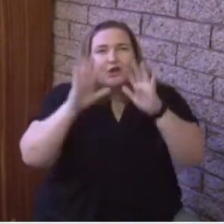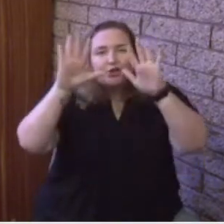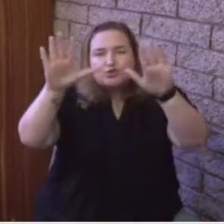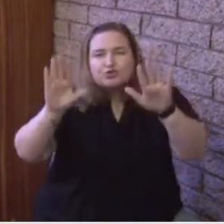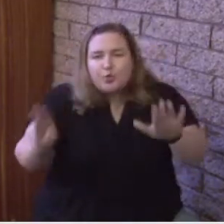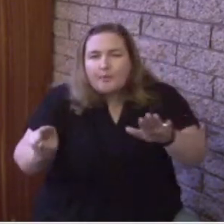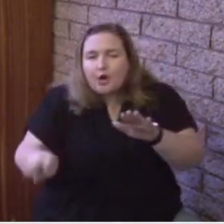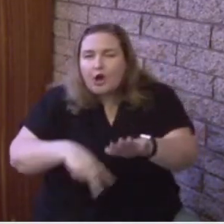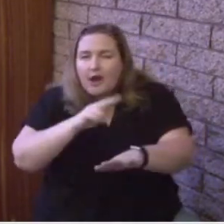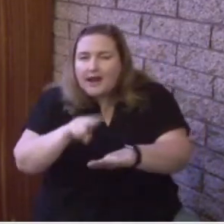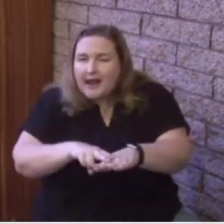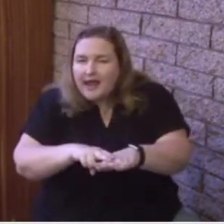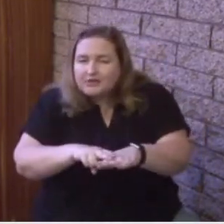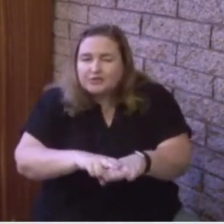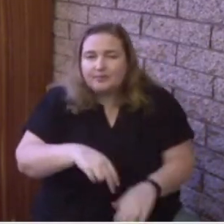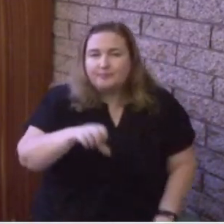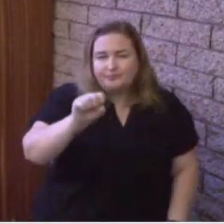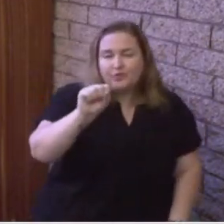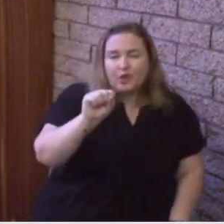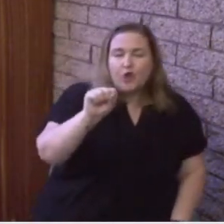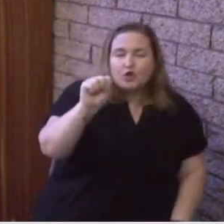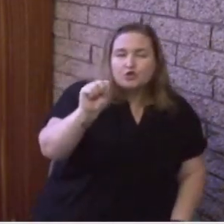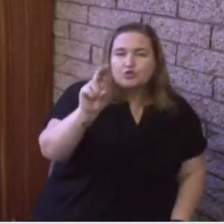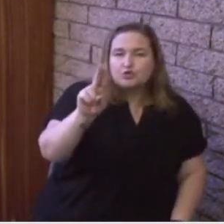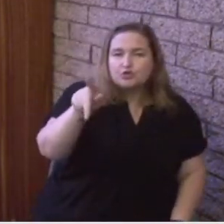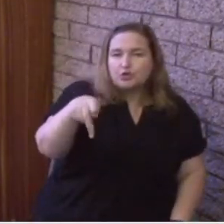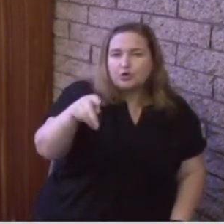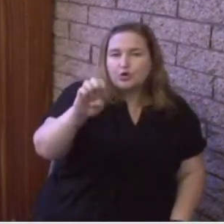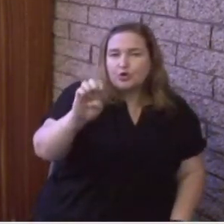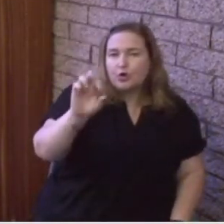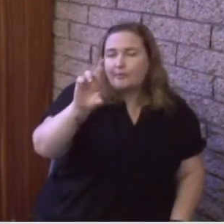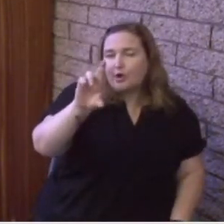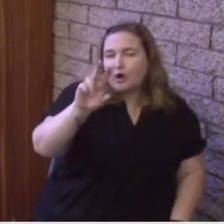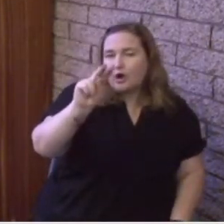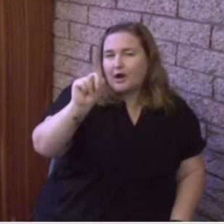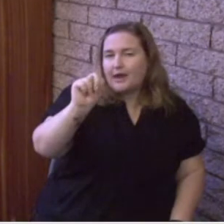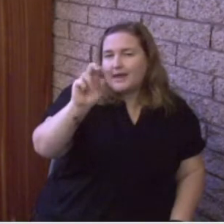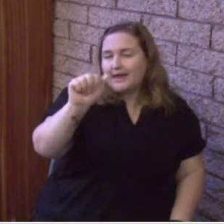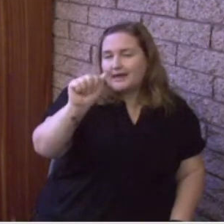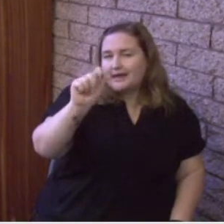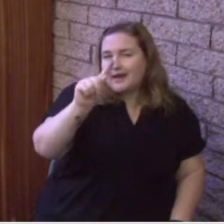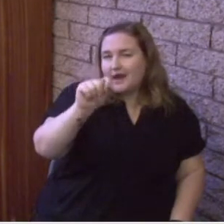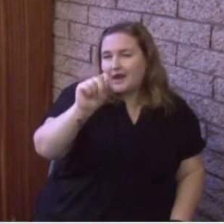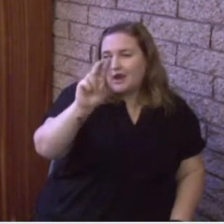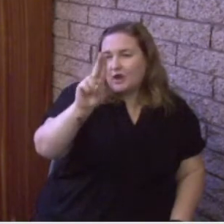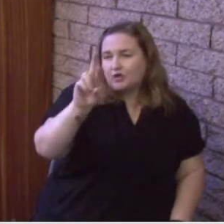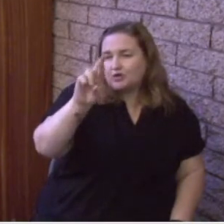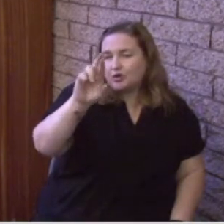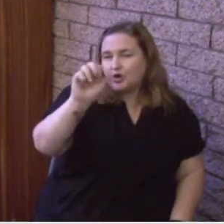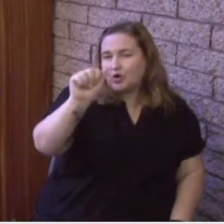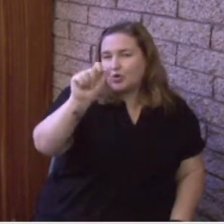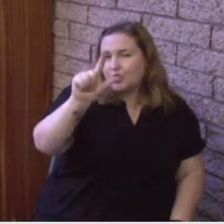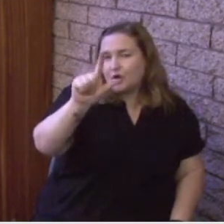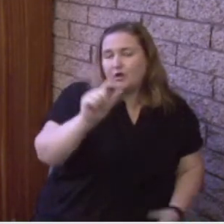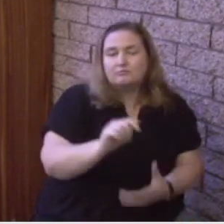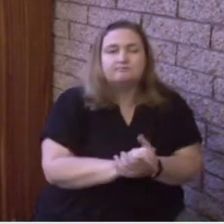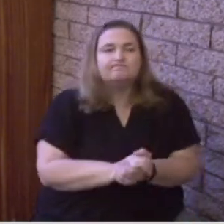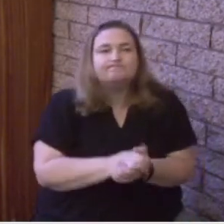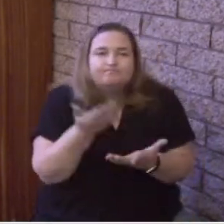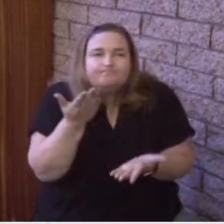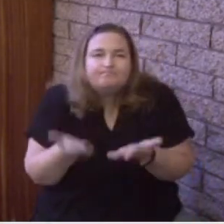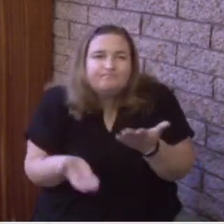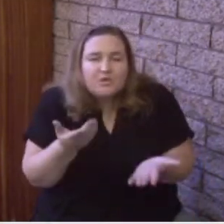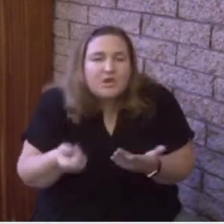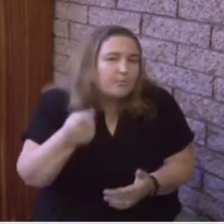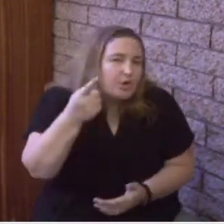may be perceived in different ways. This is what I see. Maybe by, I don't know if you're, maybe you've